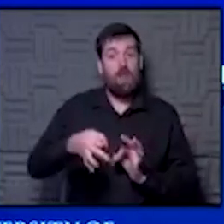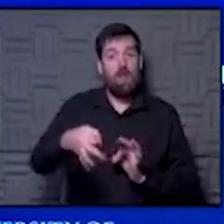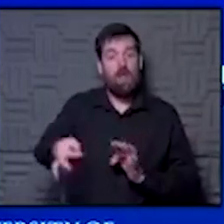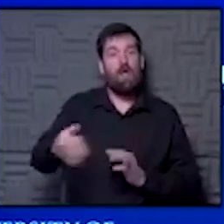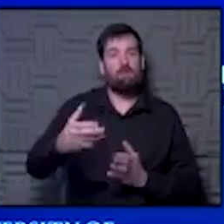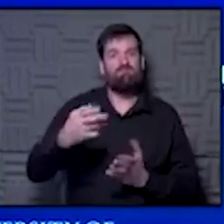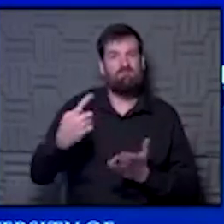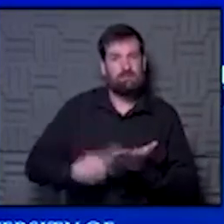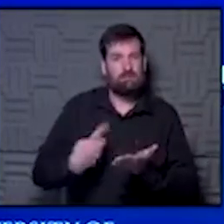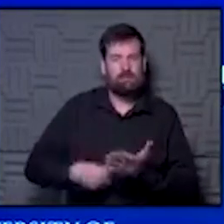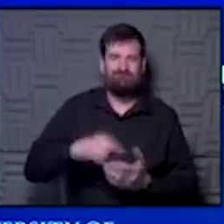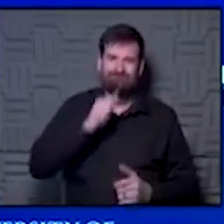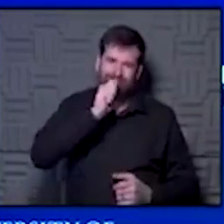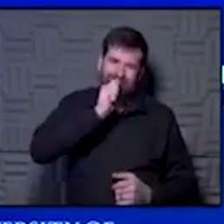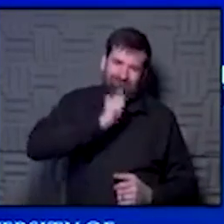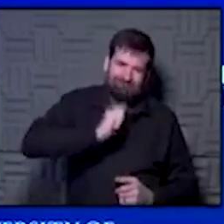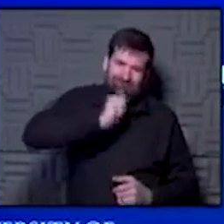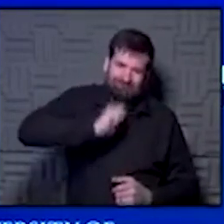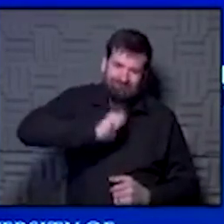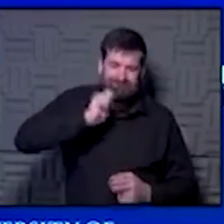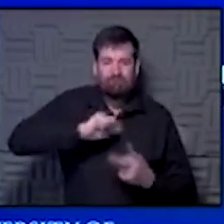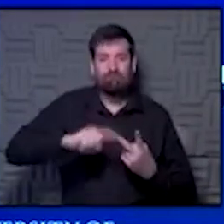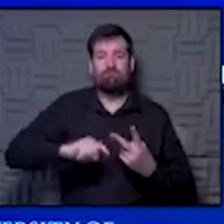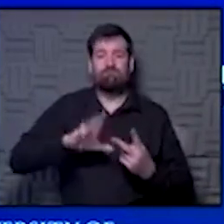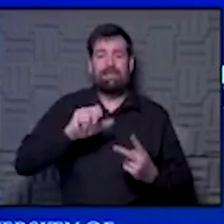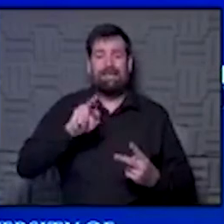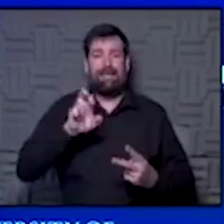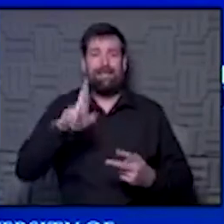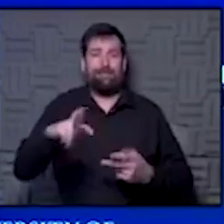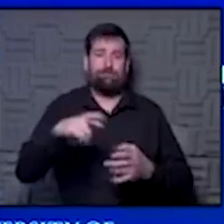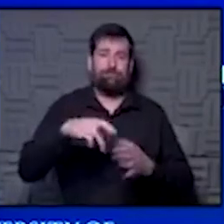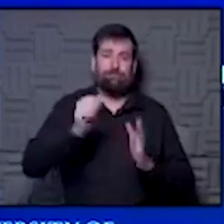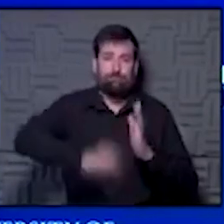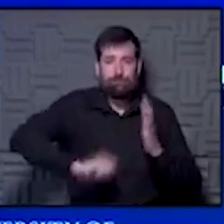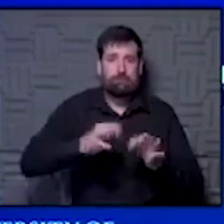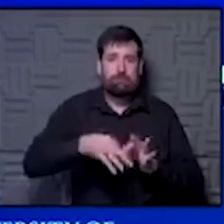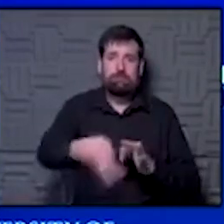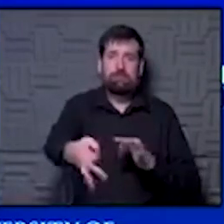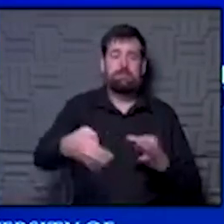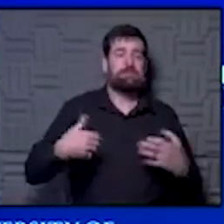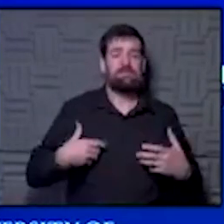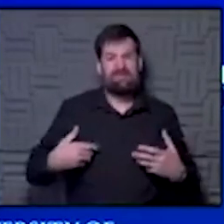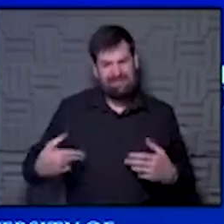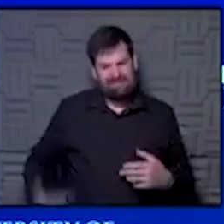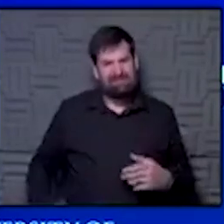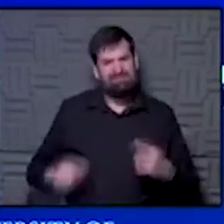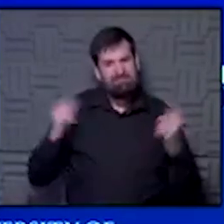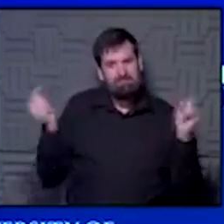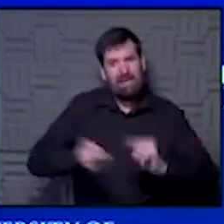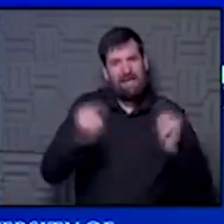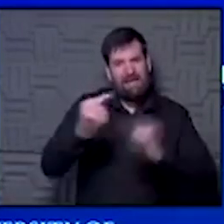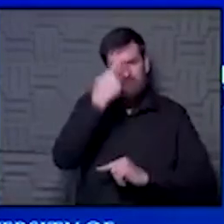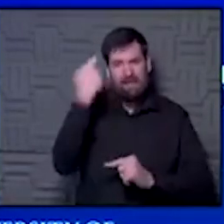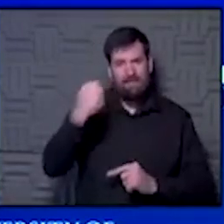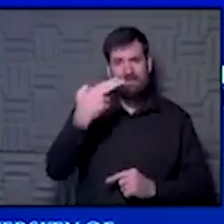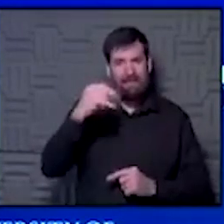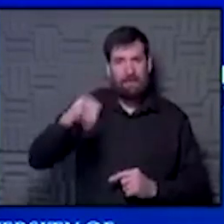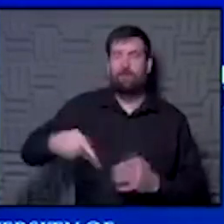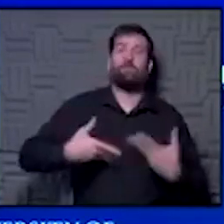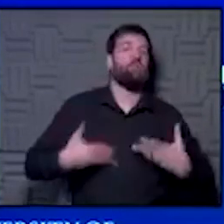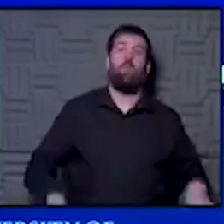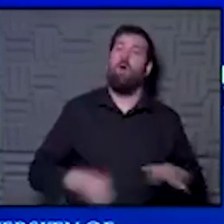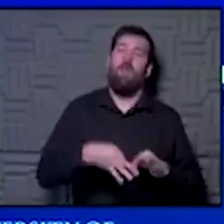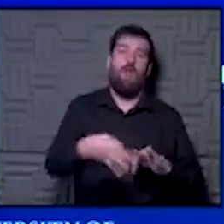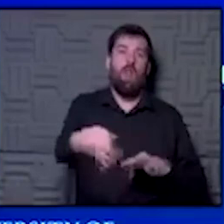pain because they can't get their hip replacement or they delay their cancer surgery care. And we don't want to see that happen because that's not the right outcome. In fact, there was data that came out this